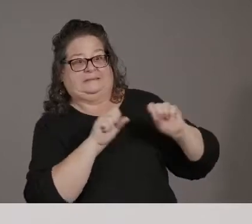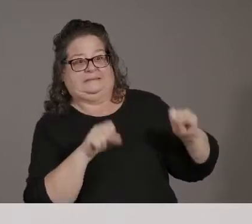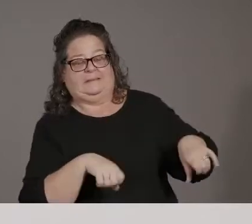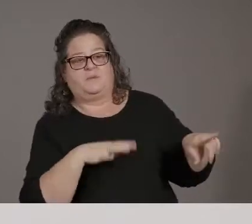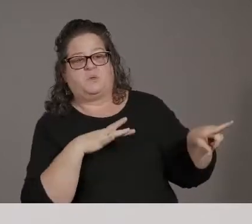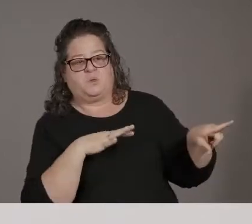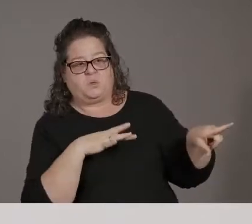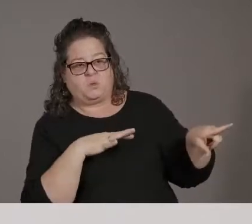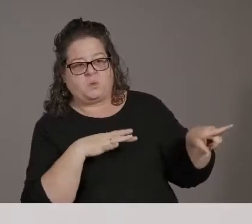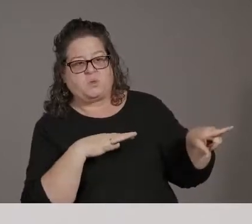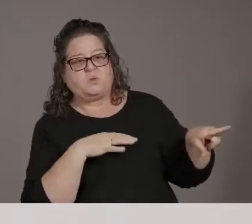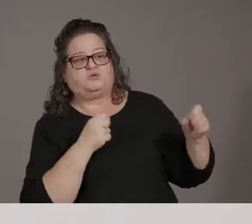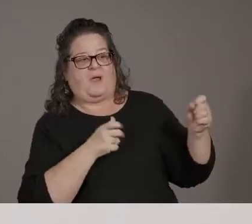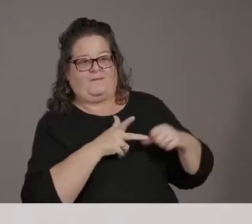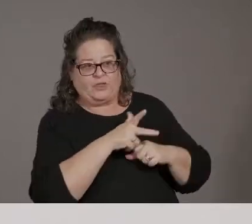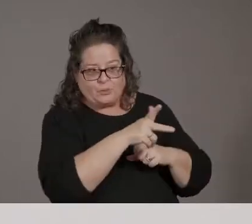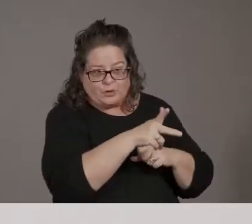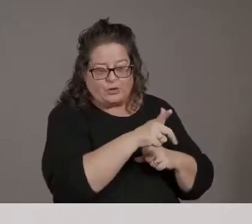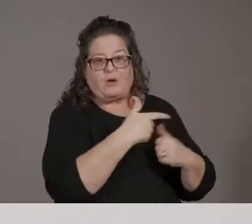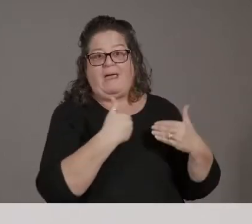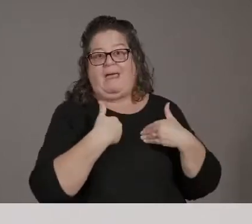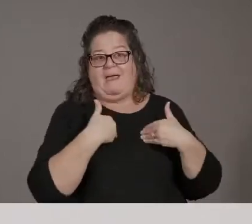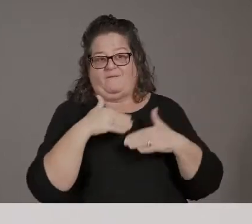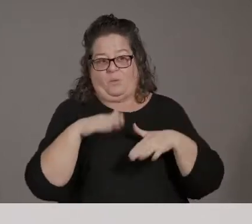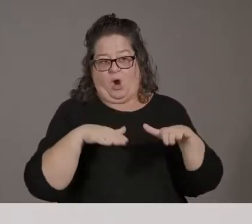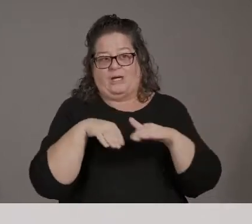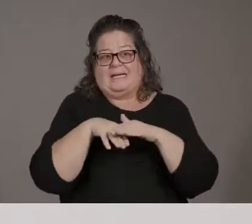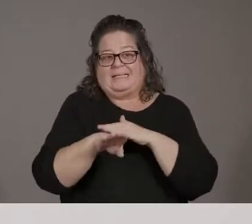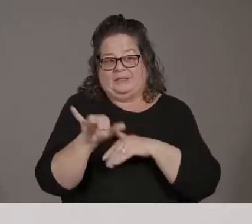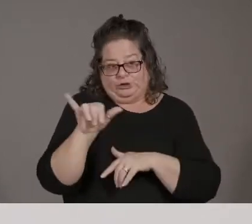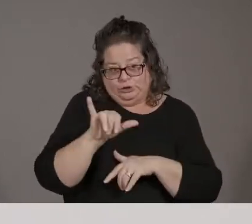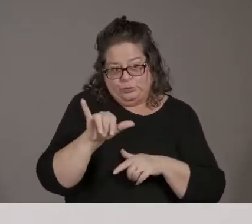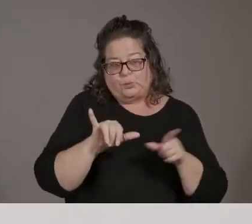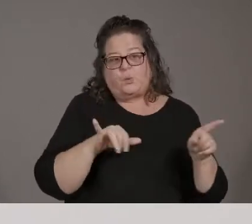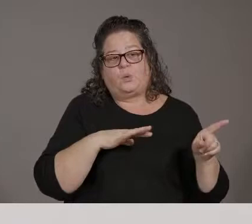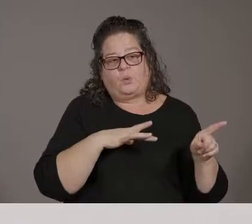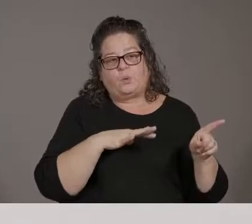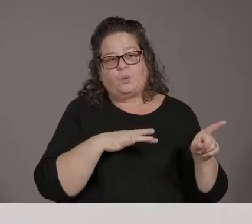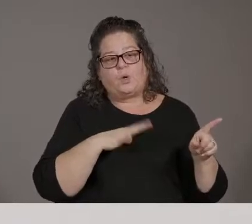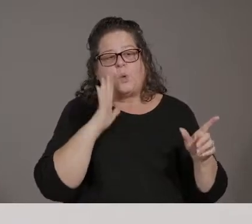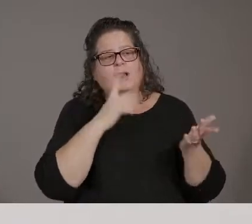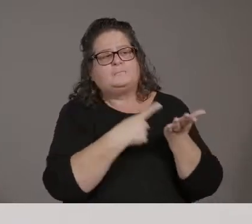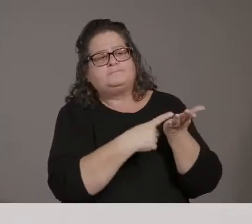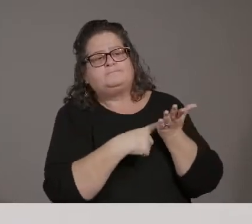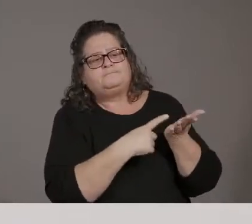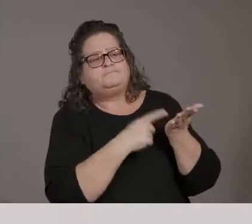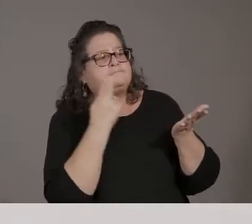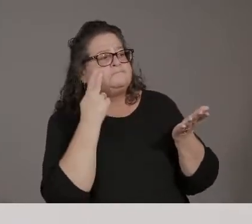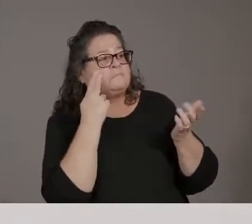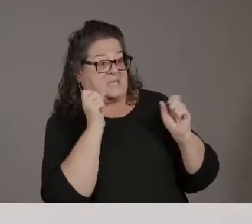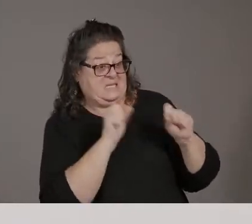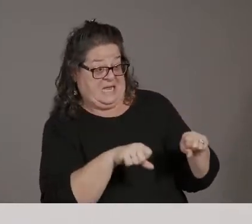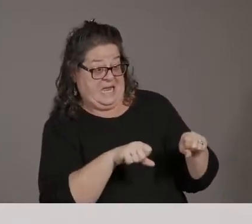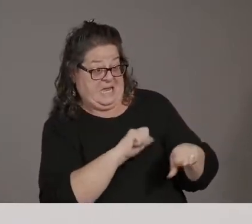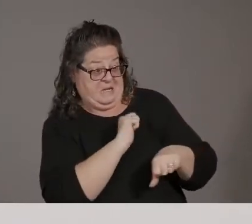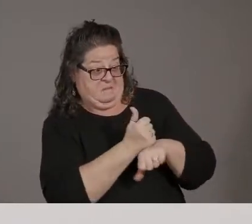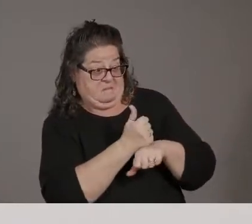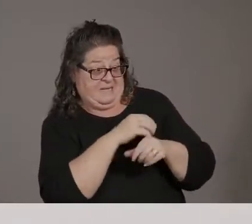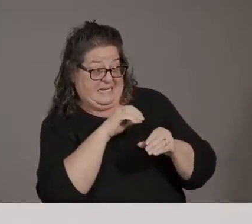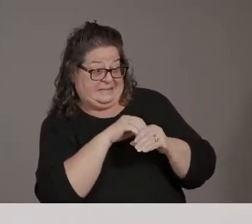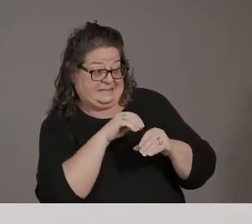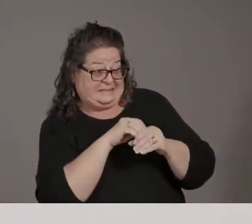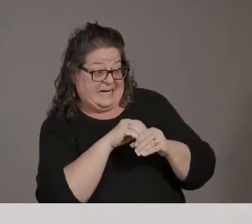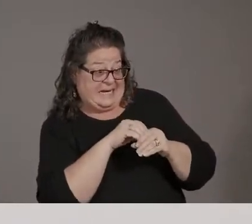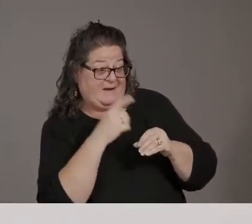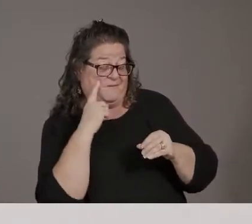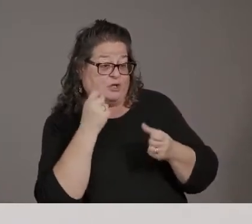well. And so we would work on that to find a potential indoor location for potential drive throughs or some type